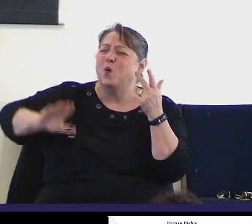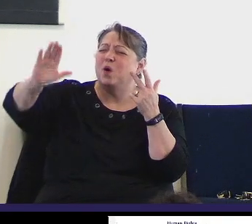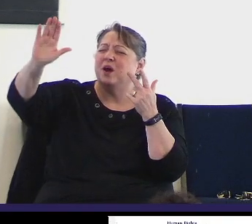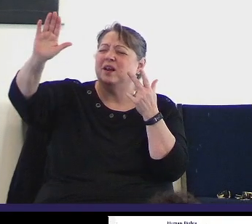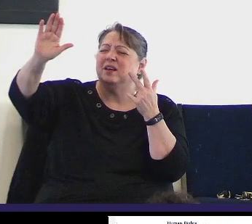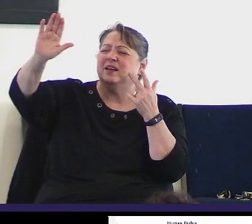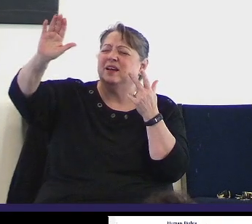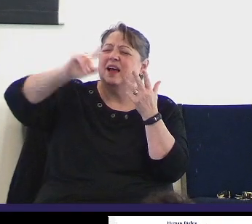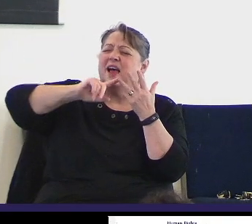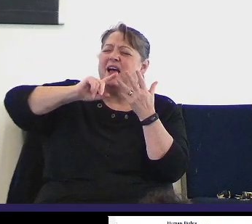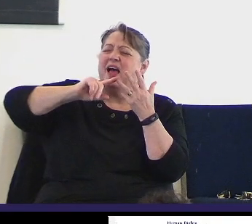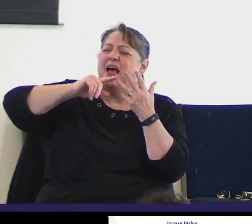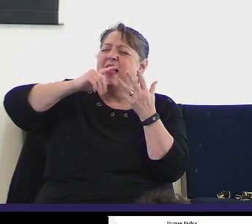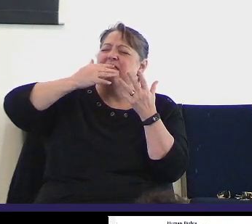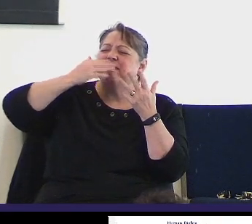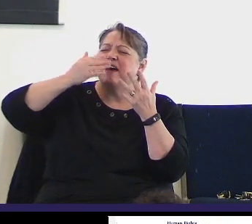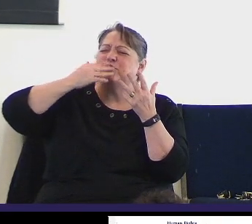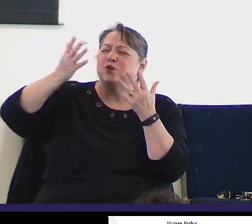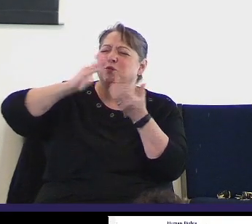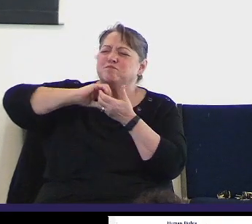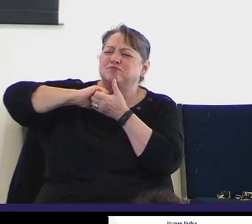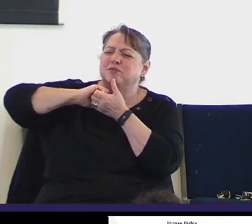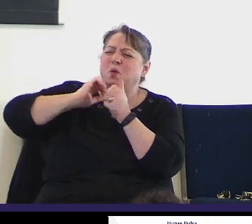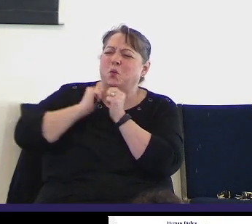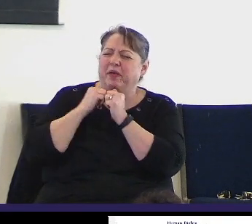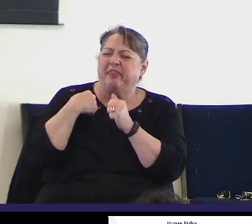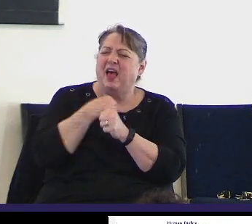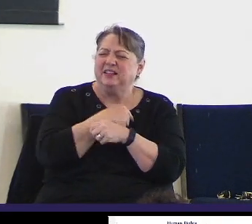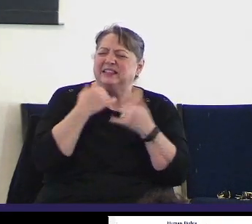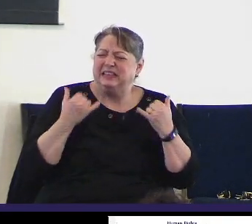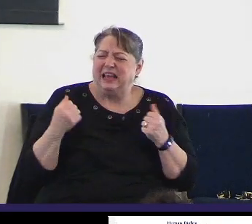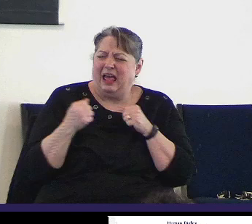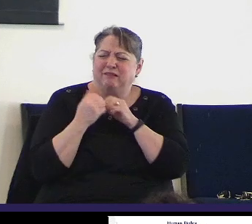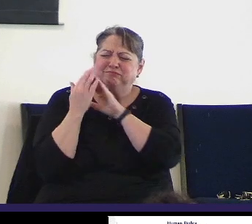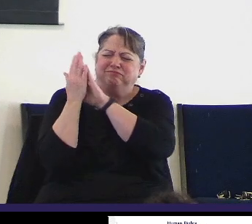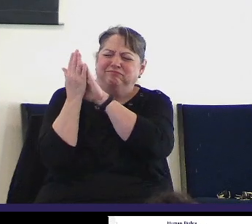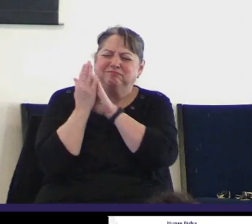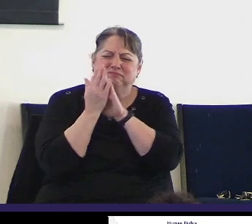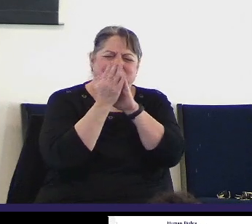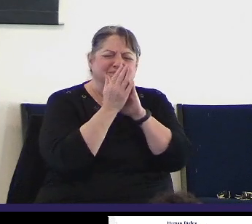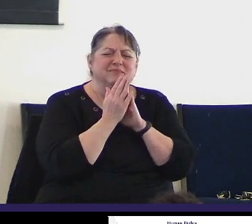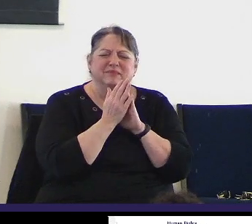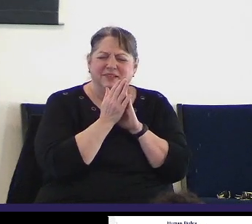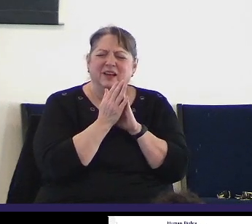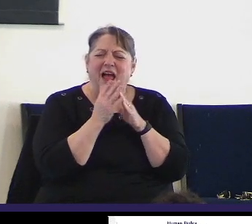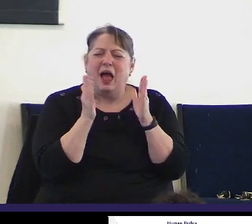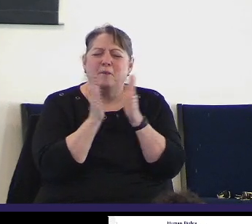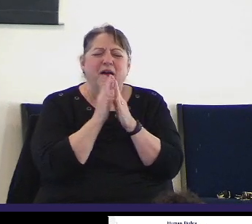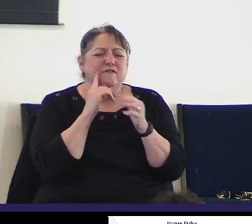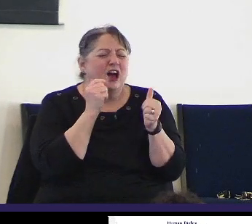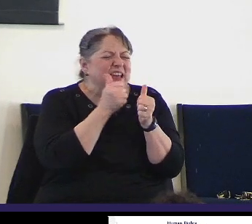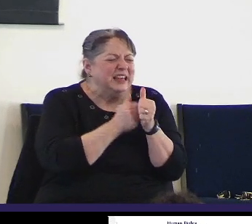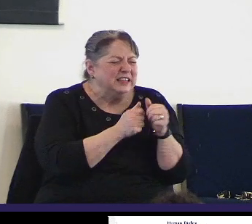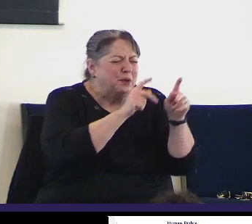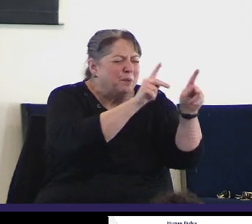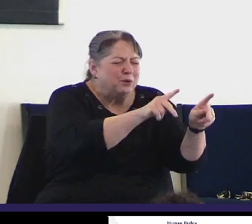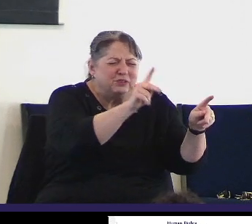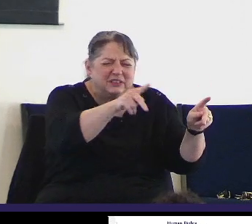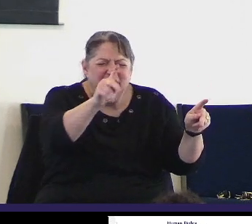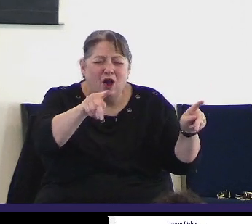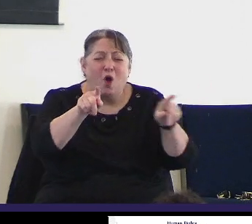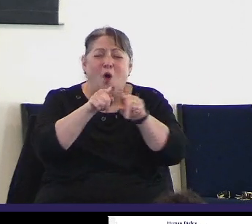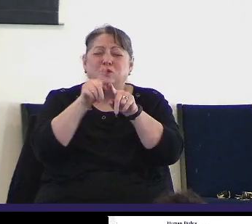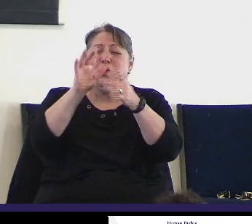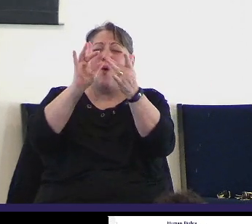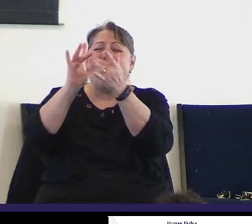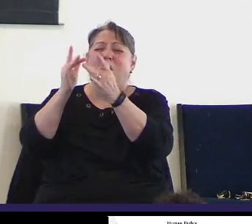We thank You and praise You for being here with us this morning, Holy Spirit of God. I pray for every heart. Lord, even those listening online,